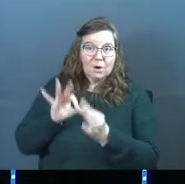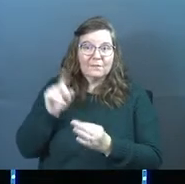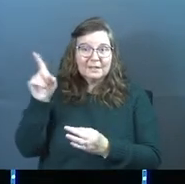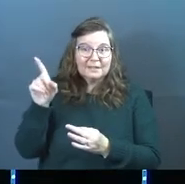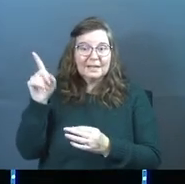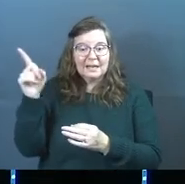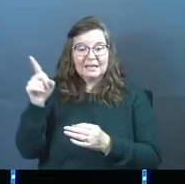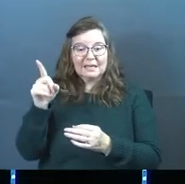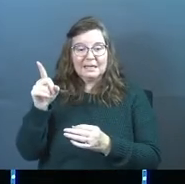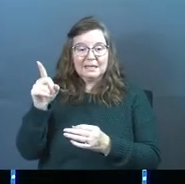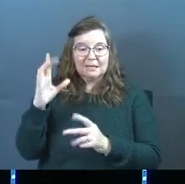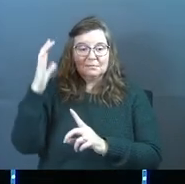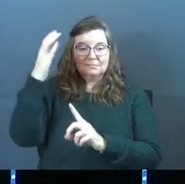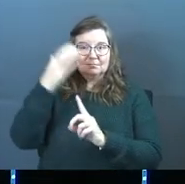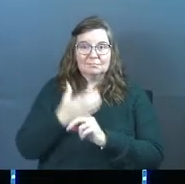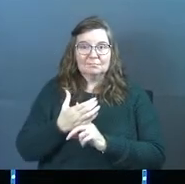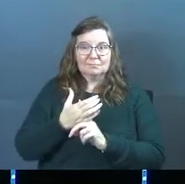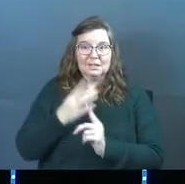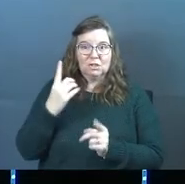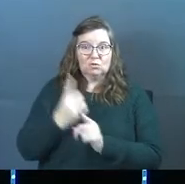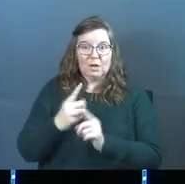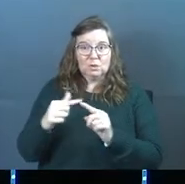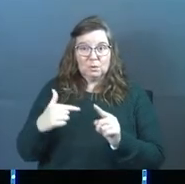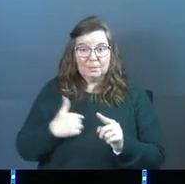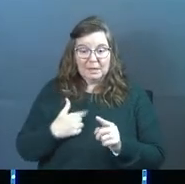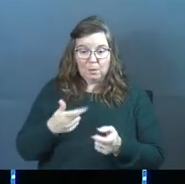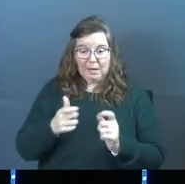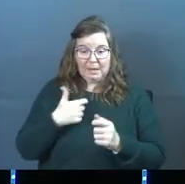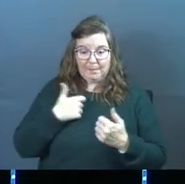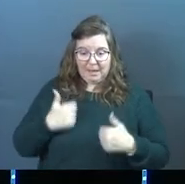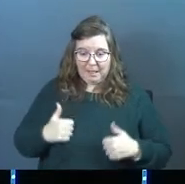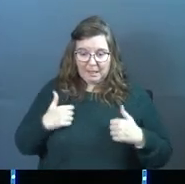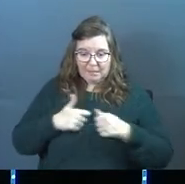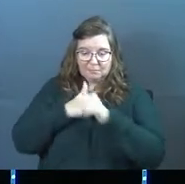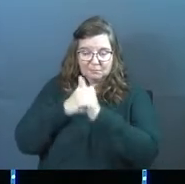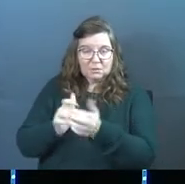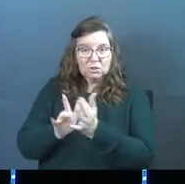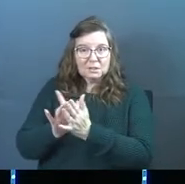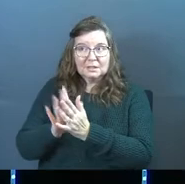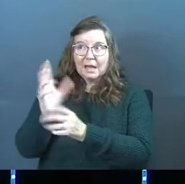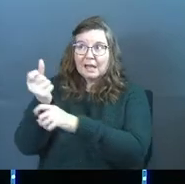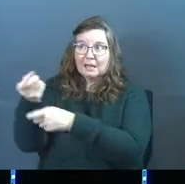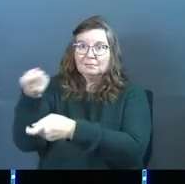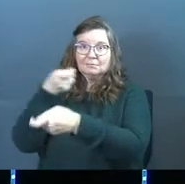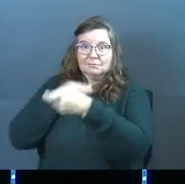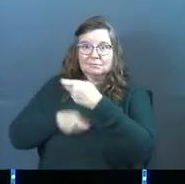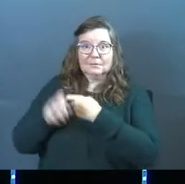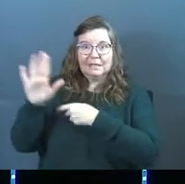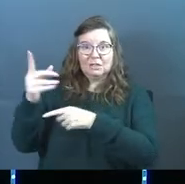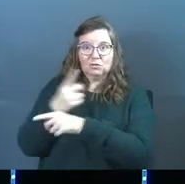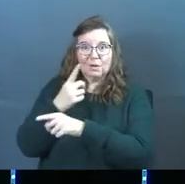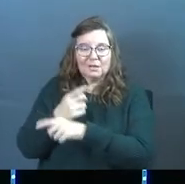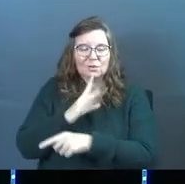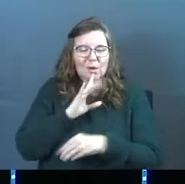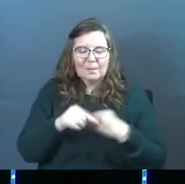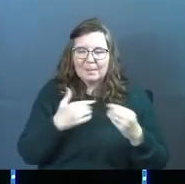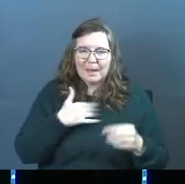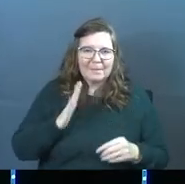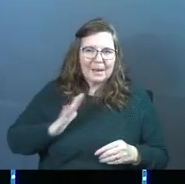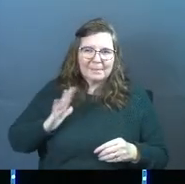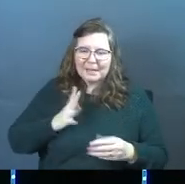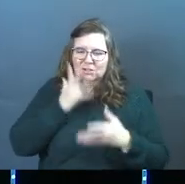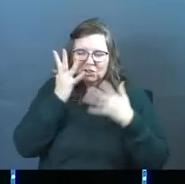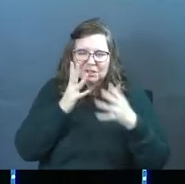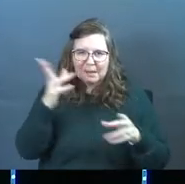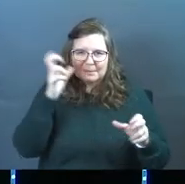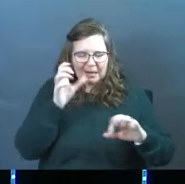and he imputed his righteousness to me. When I give my life to Jesus Christ, I get his righteousness. So don't talk to me about my past